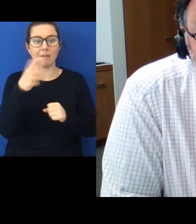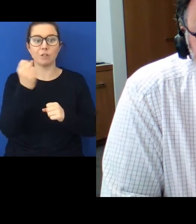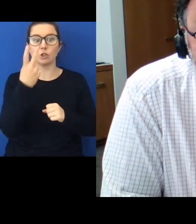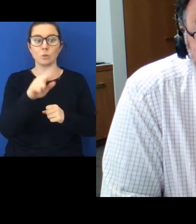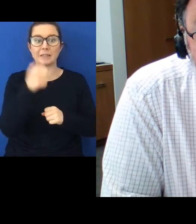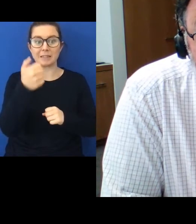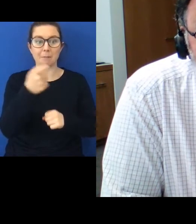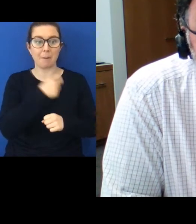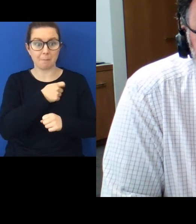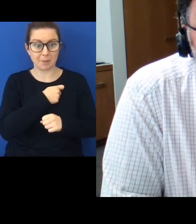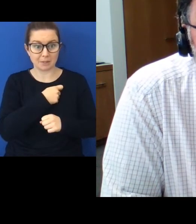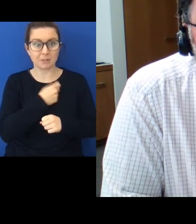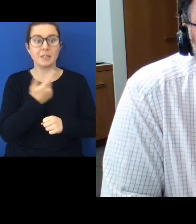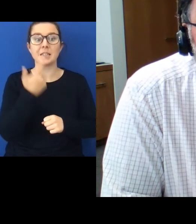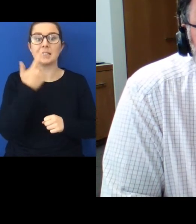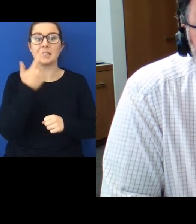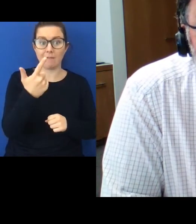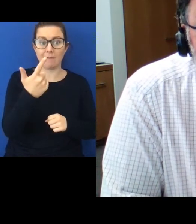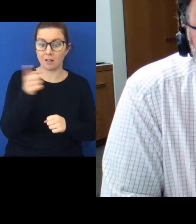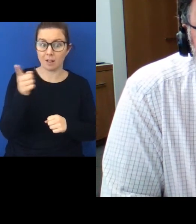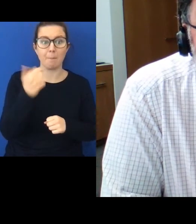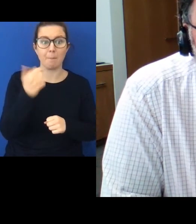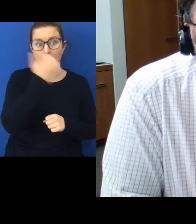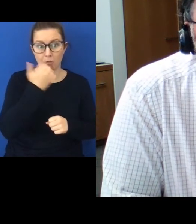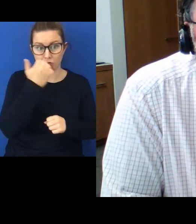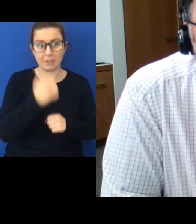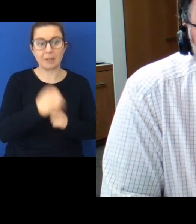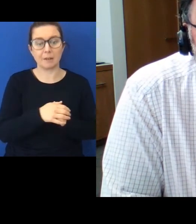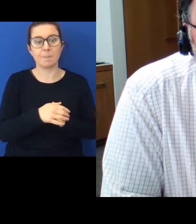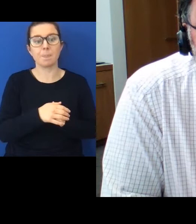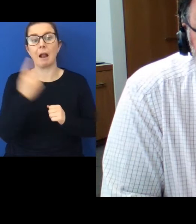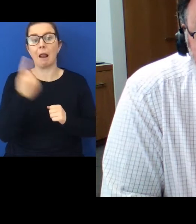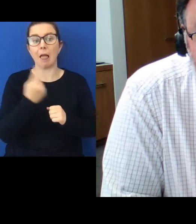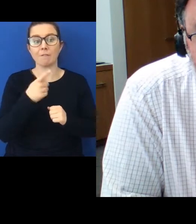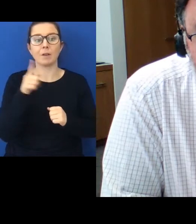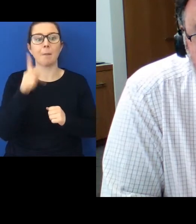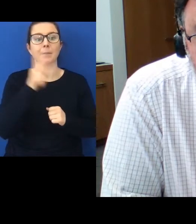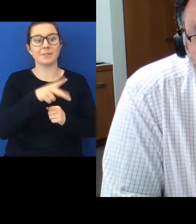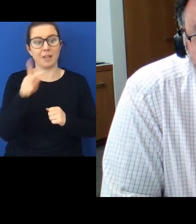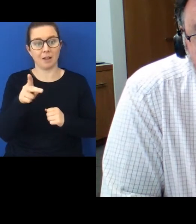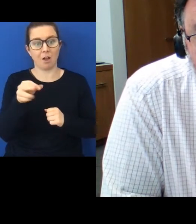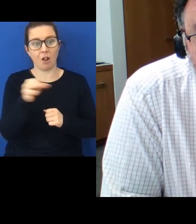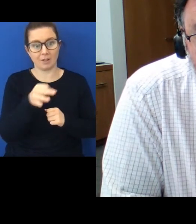members. Seven of them are Māori, and 11 are Pacific Islanders.